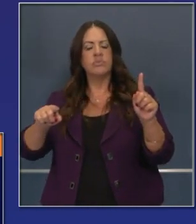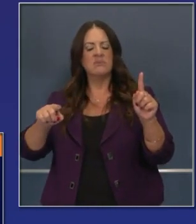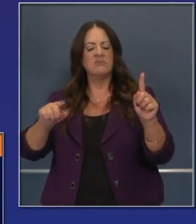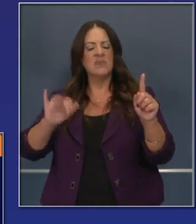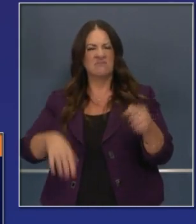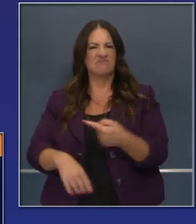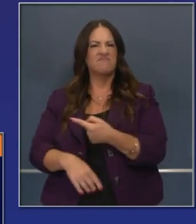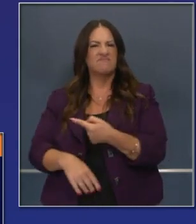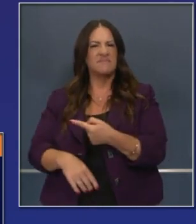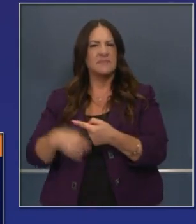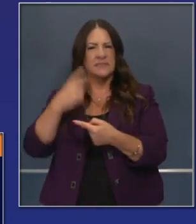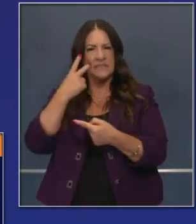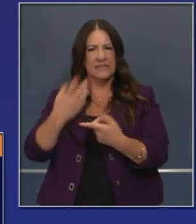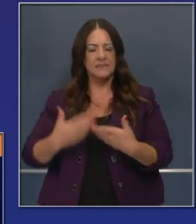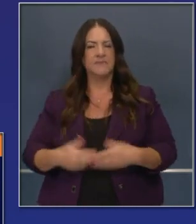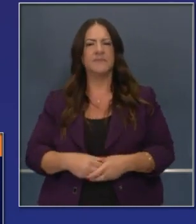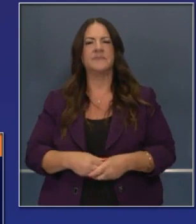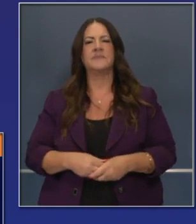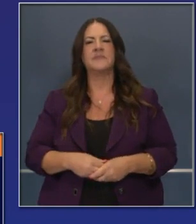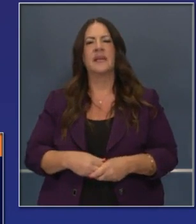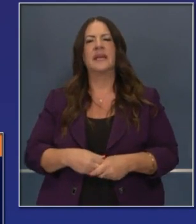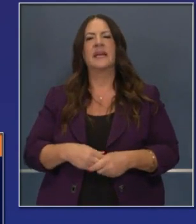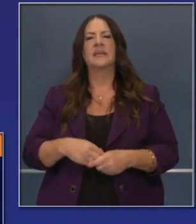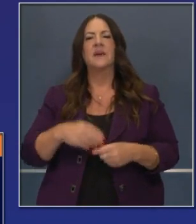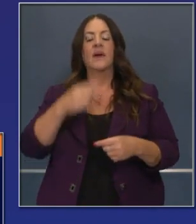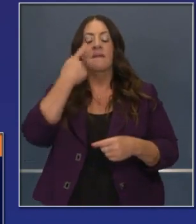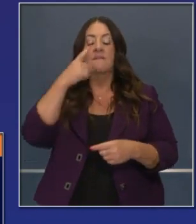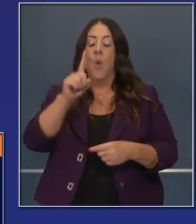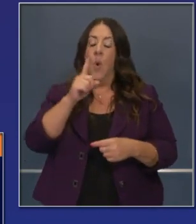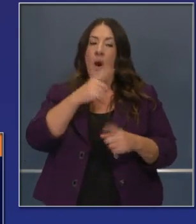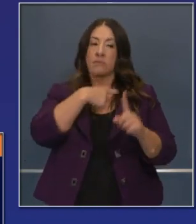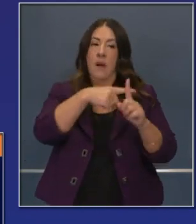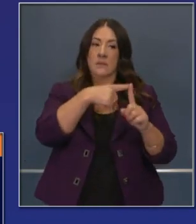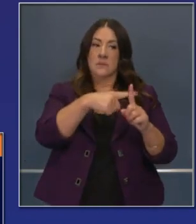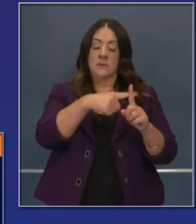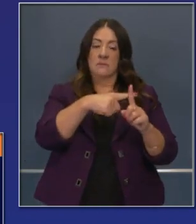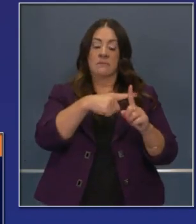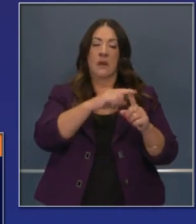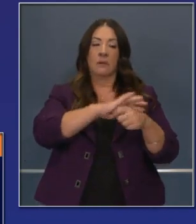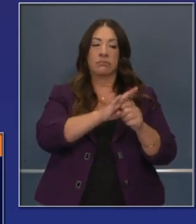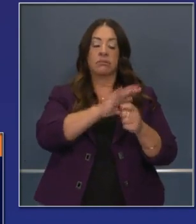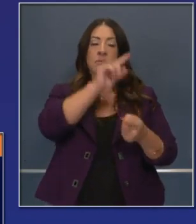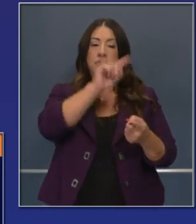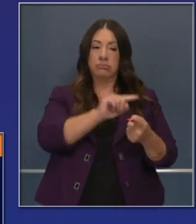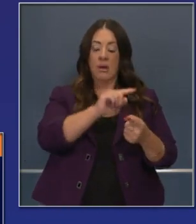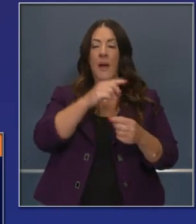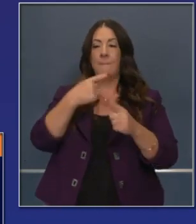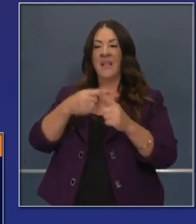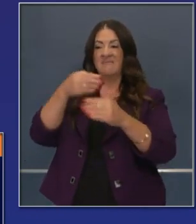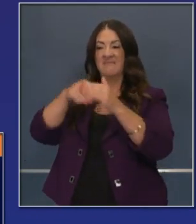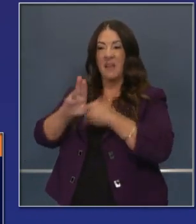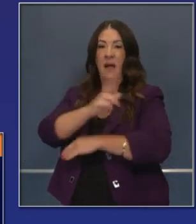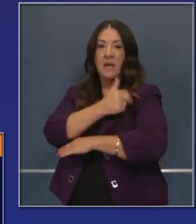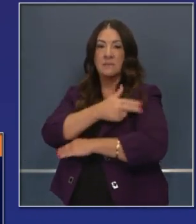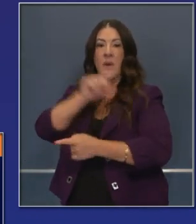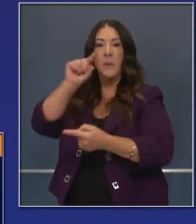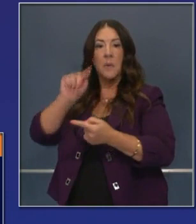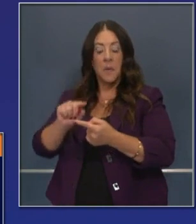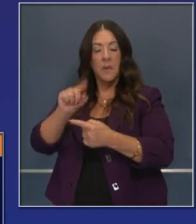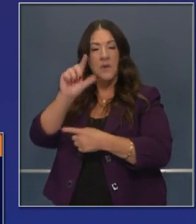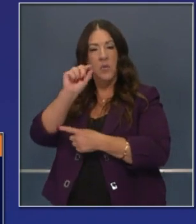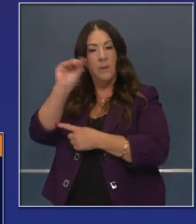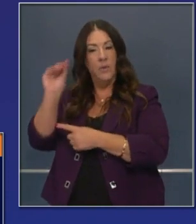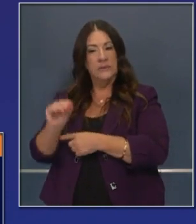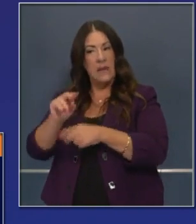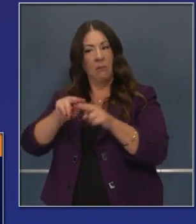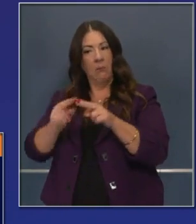occurs, of course, not surprisingly, not only in the positivity rate, but you're seeing the hospitalization numbers here in the state, a 20% decrease